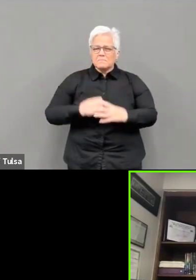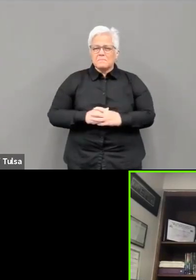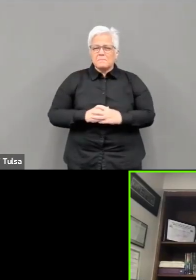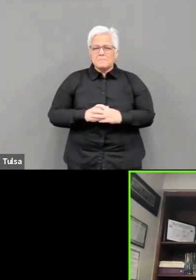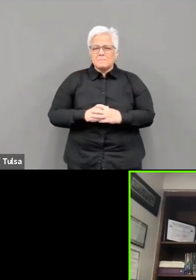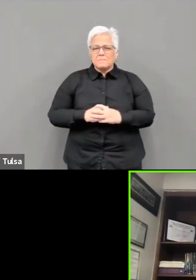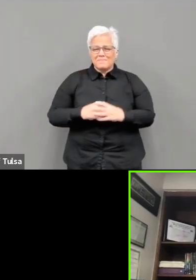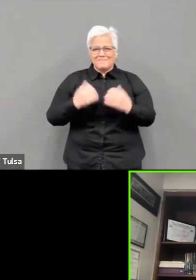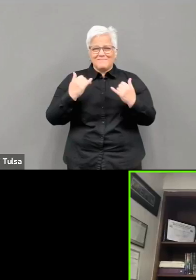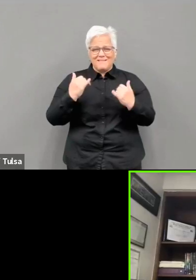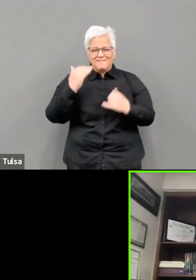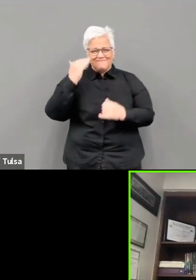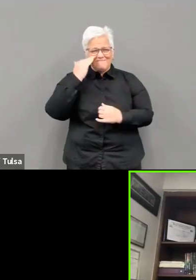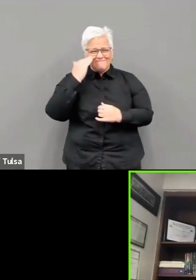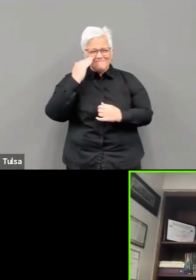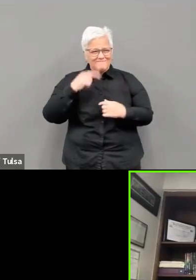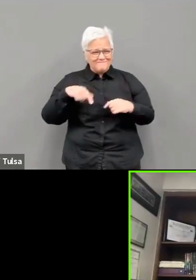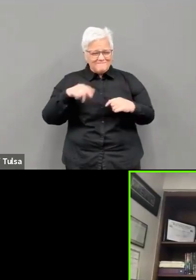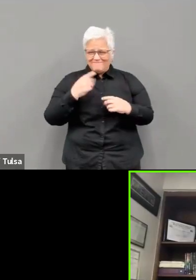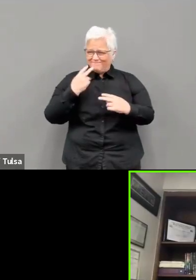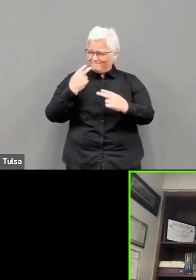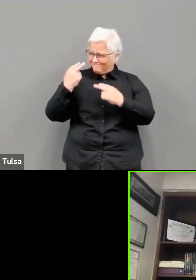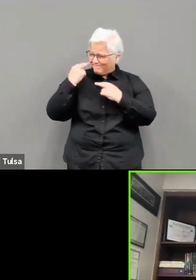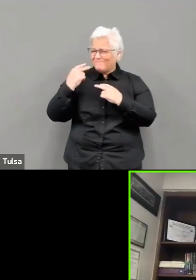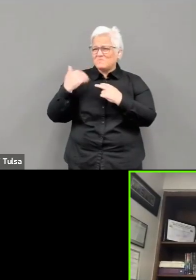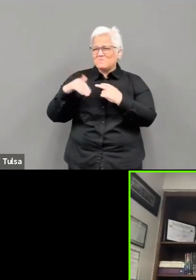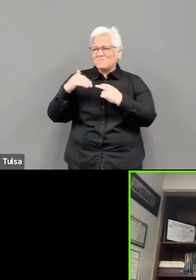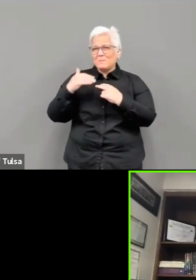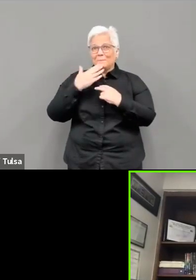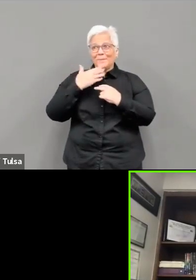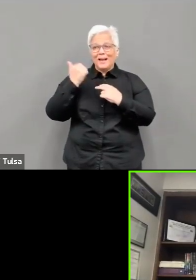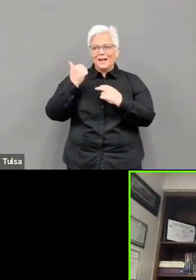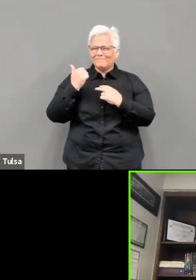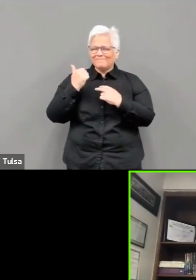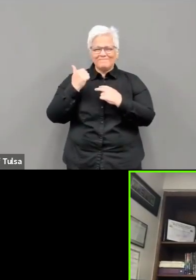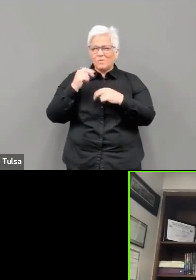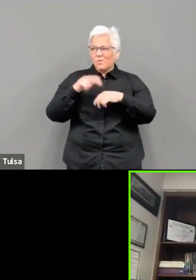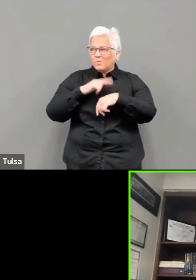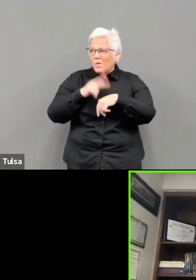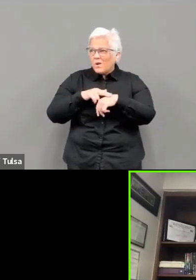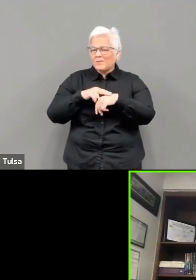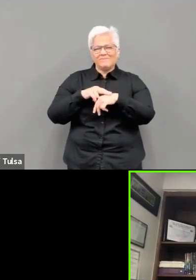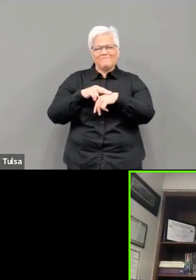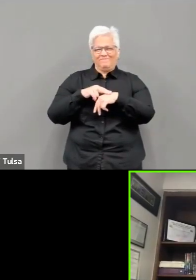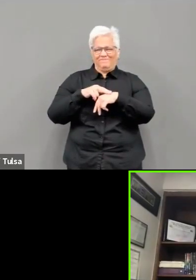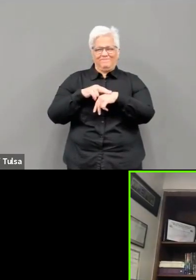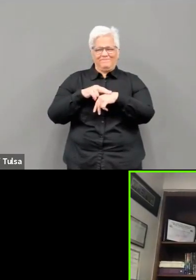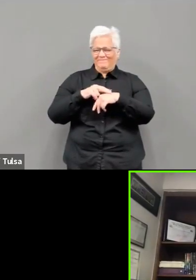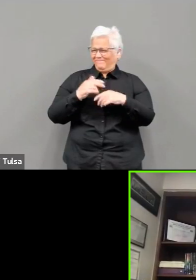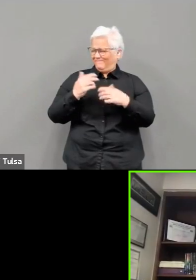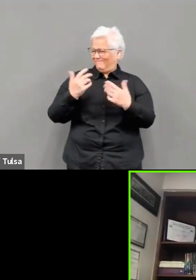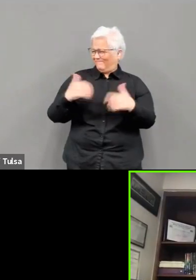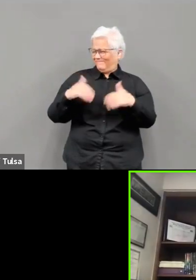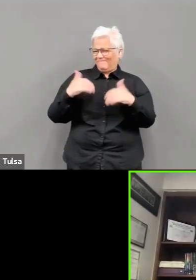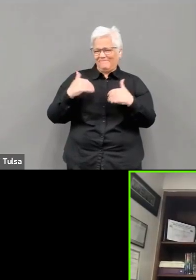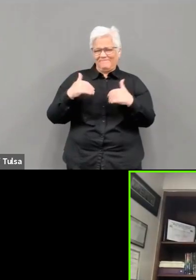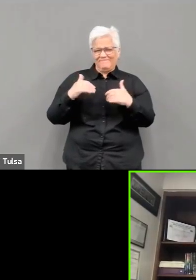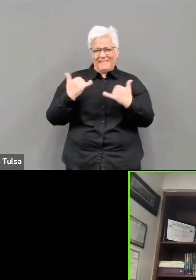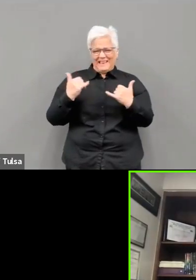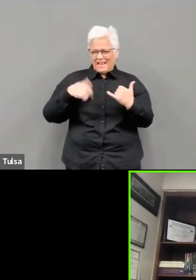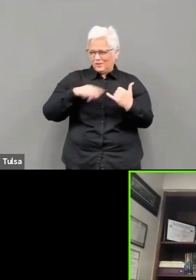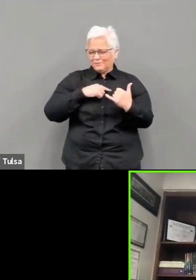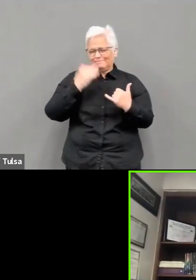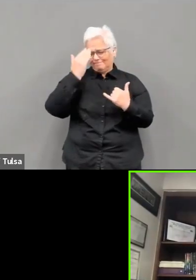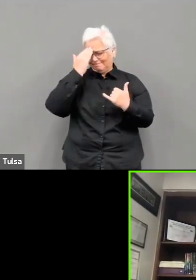Yet you remind us with each sunrise, Holy One, that you are the God of new beginnings, the creator of life